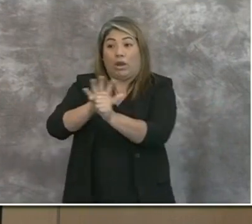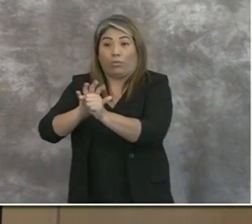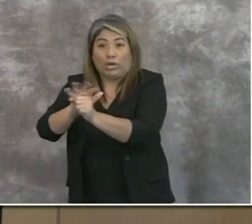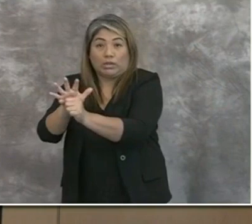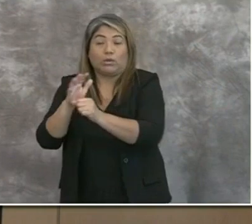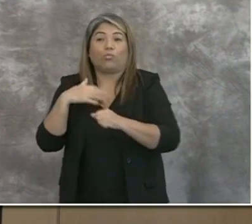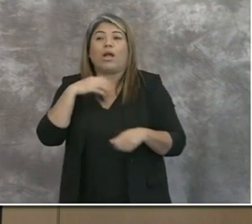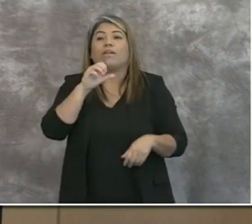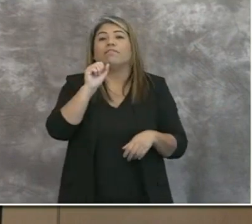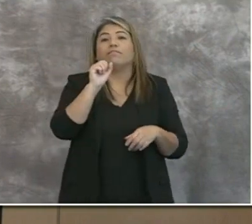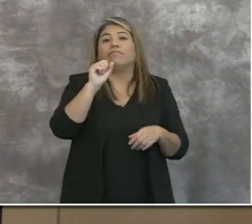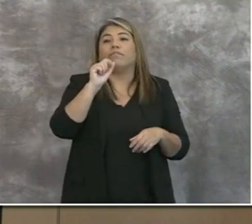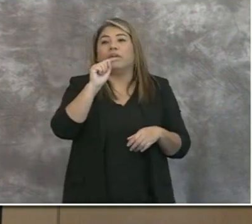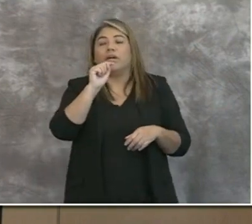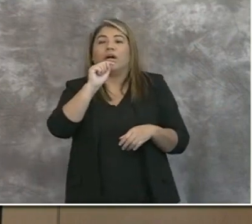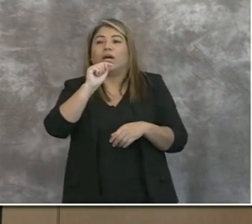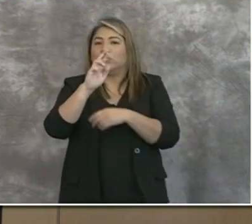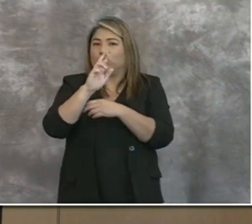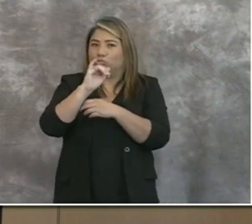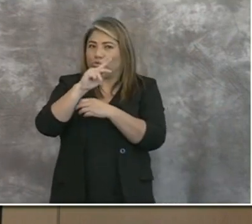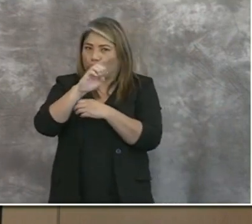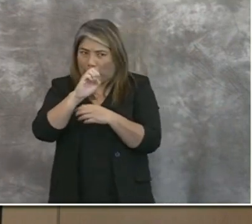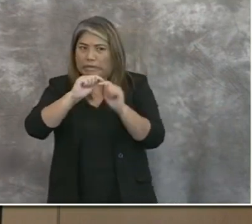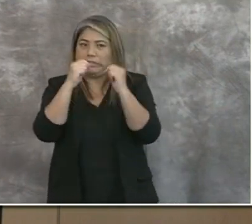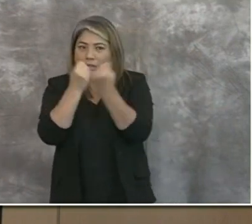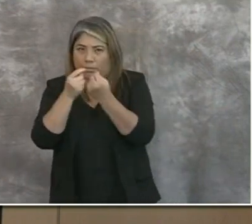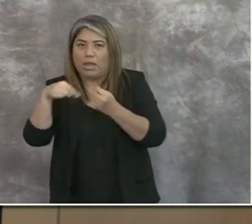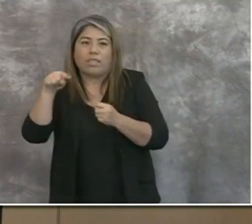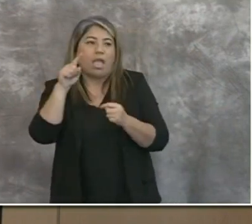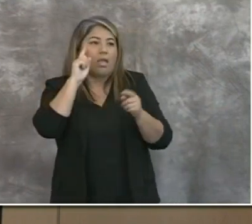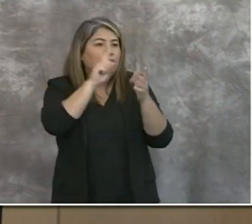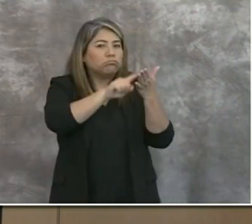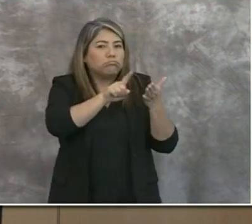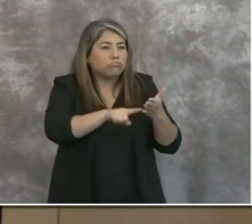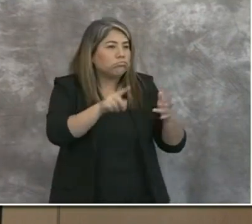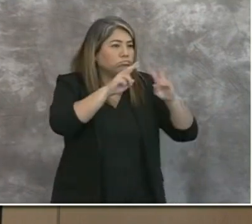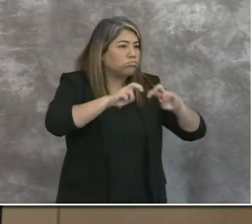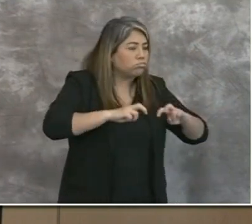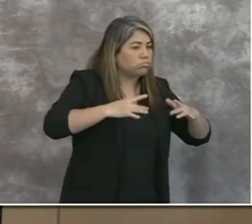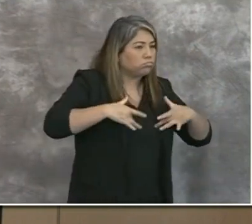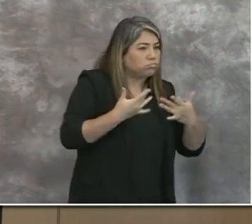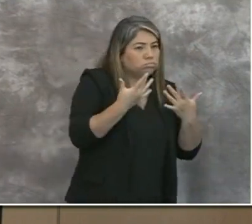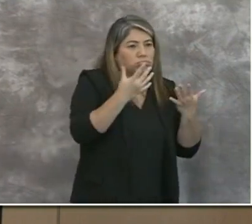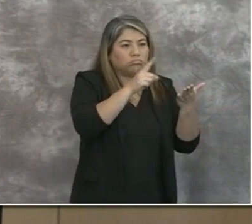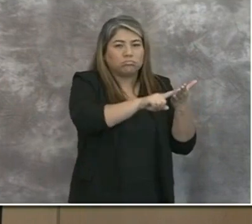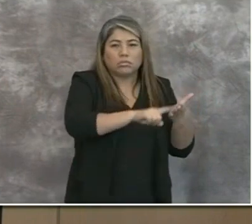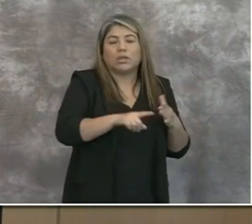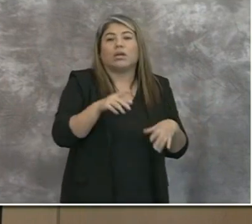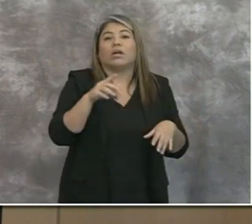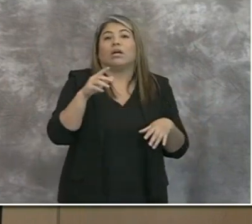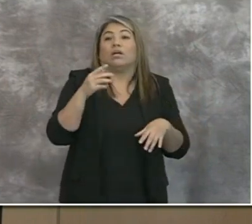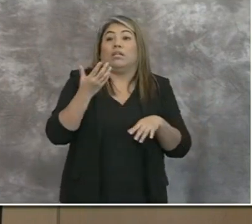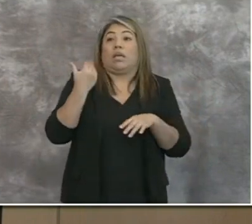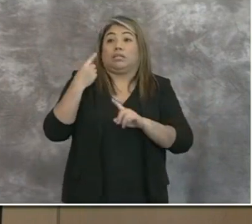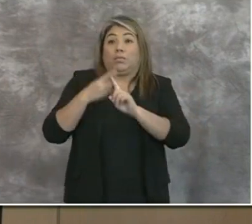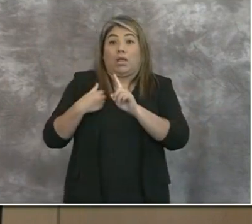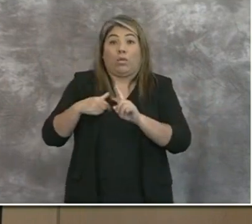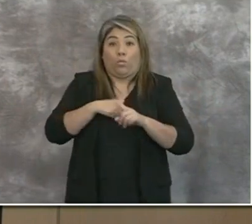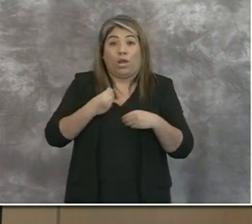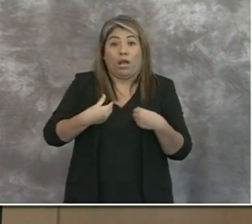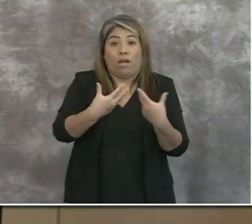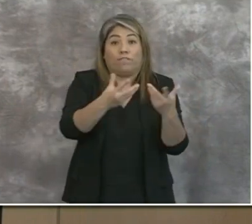team that goes out to do conduct that assessment. And since last month, we've offered testing